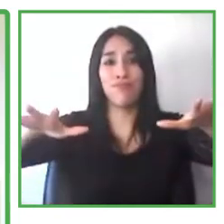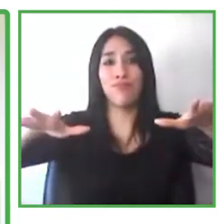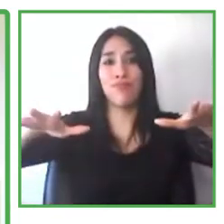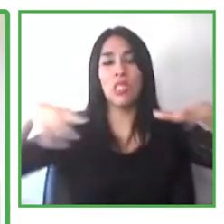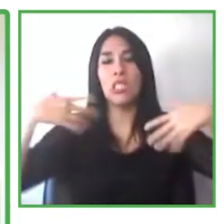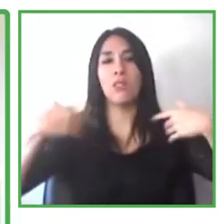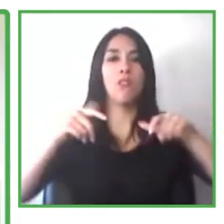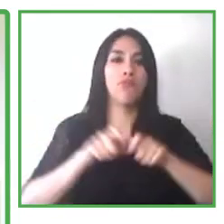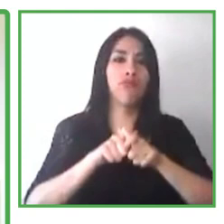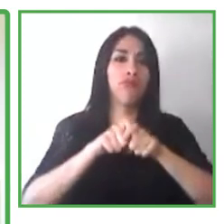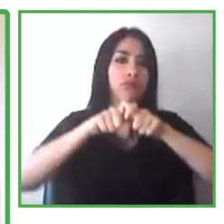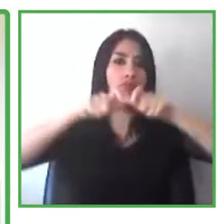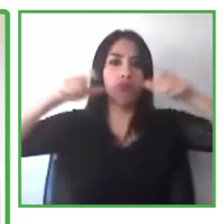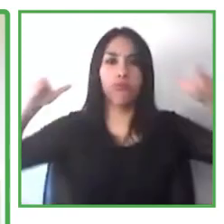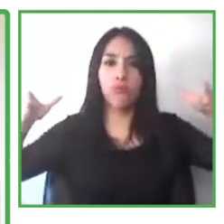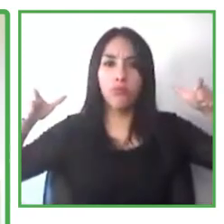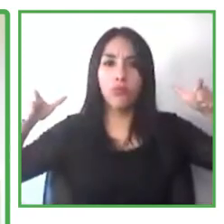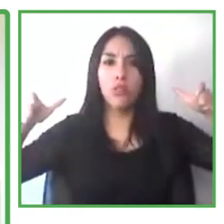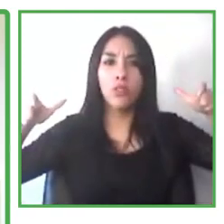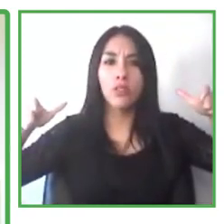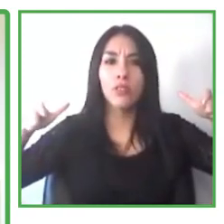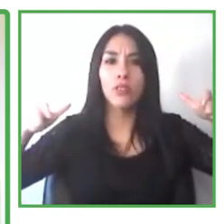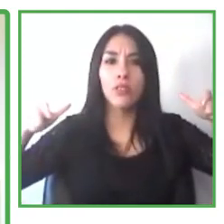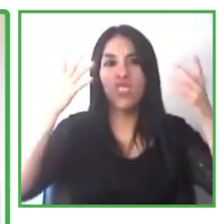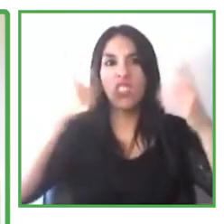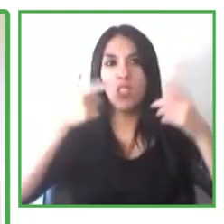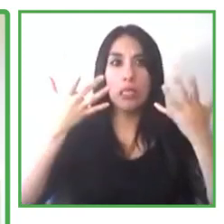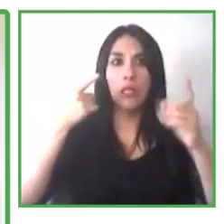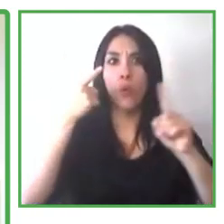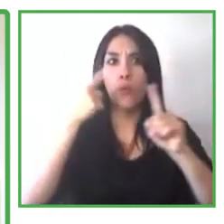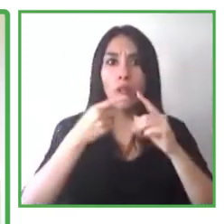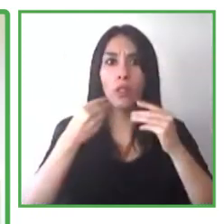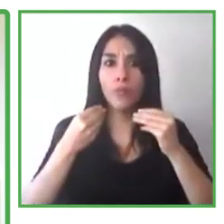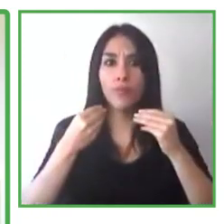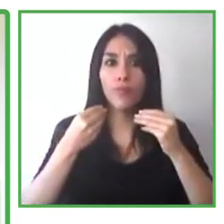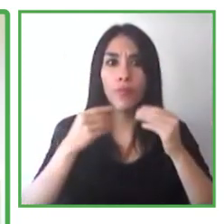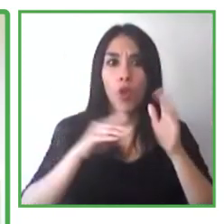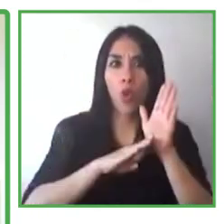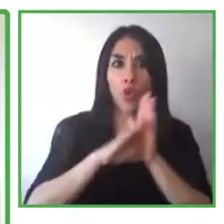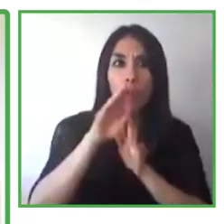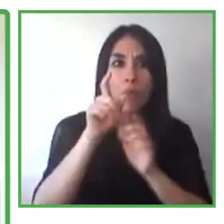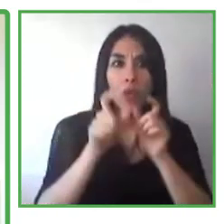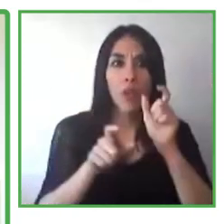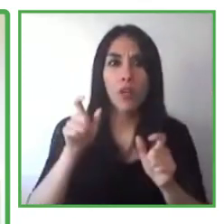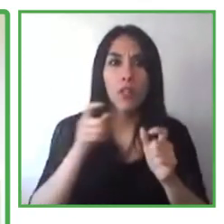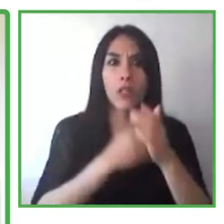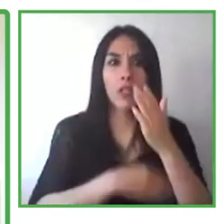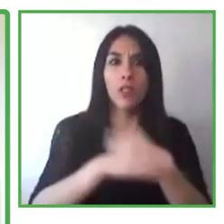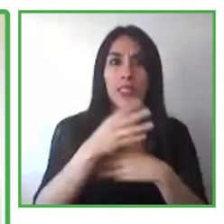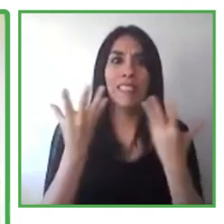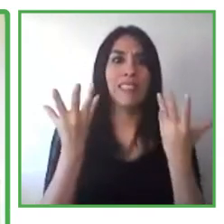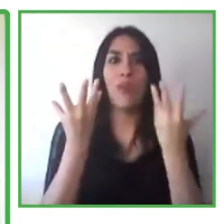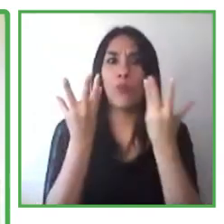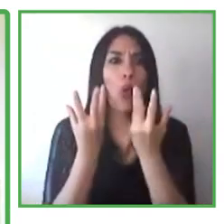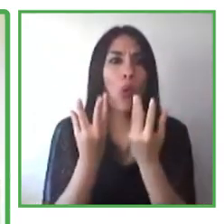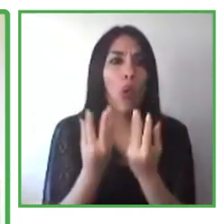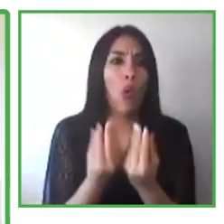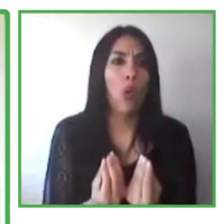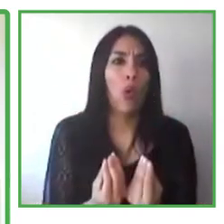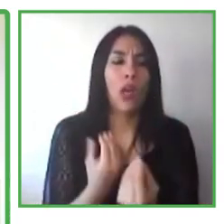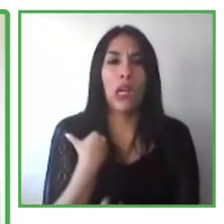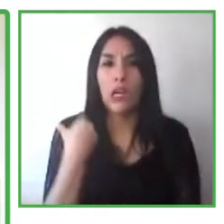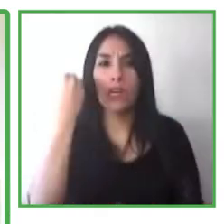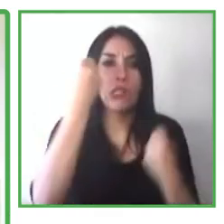an estimated 1 to 2% or so of people who get COVID acquire a permanent disability